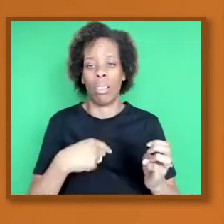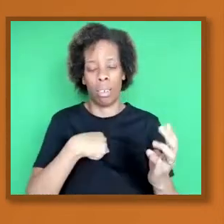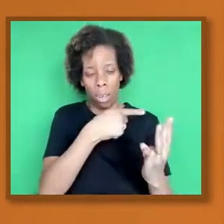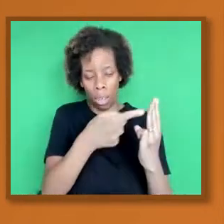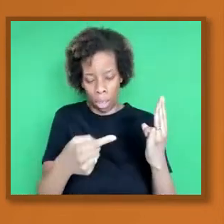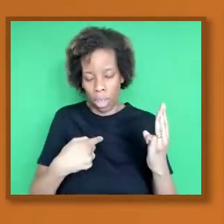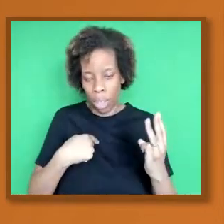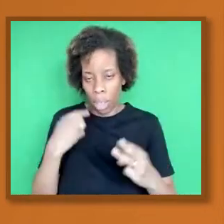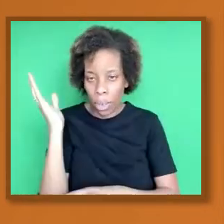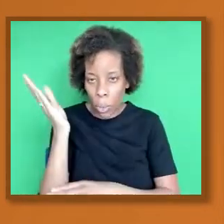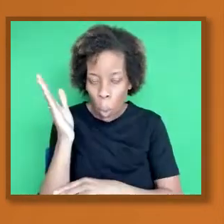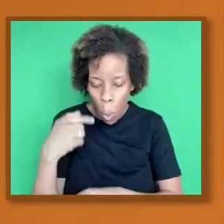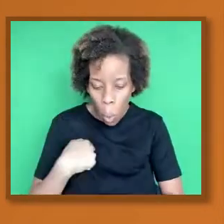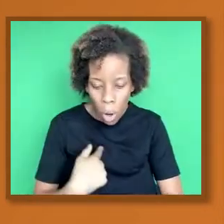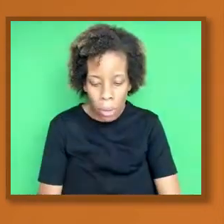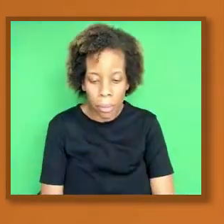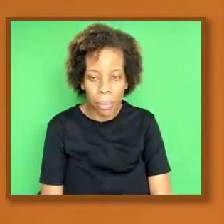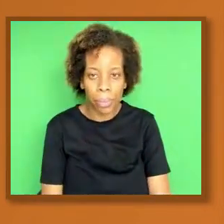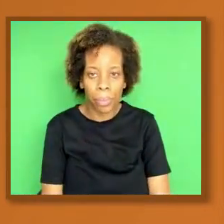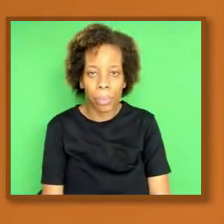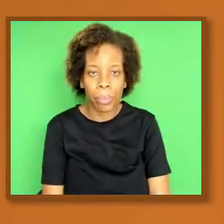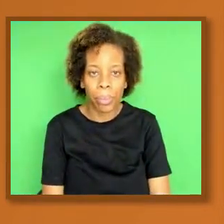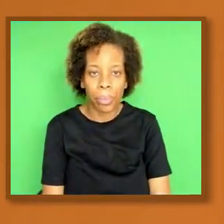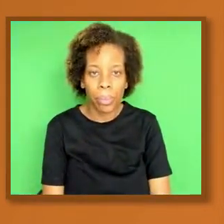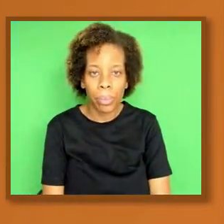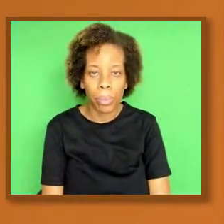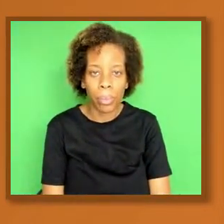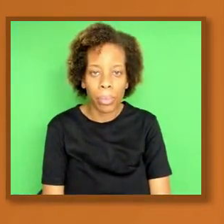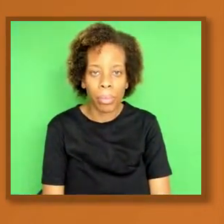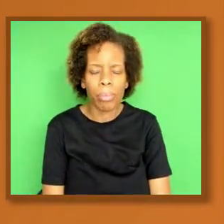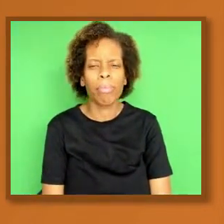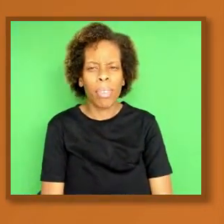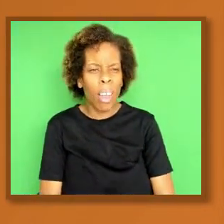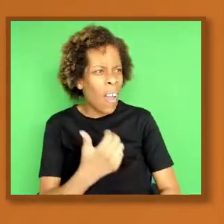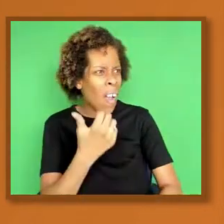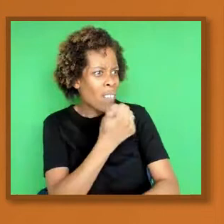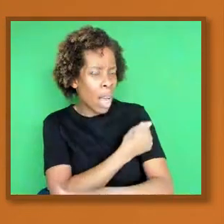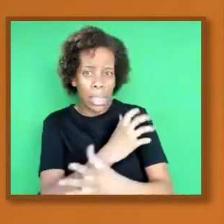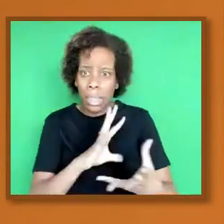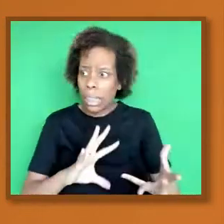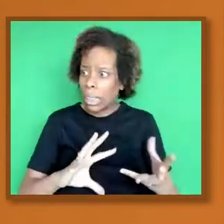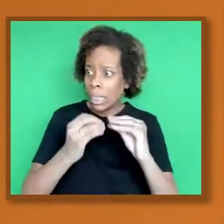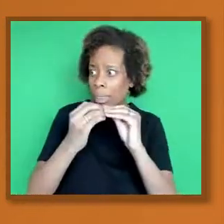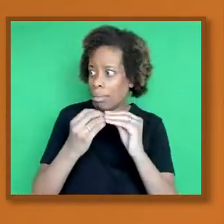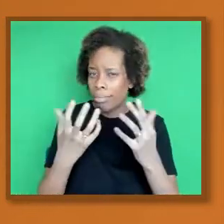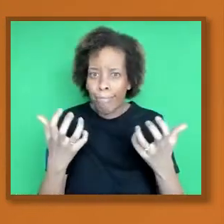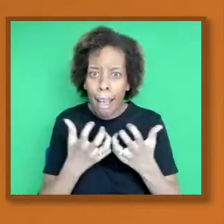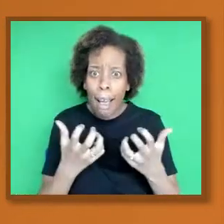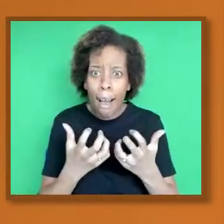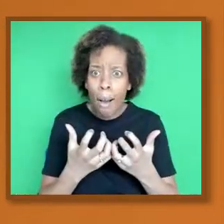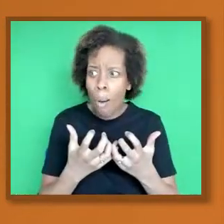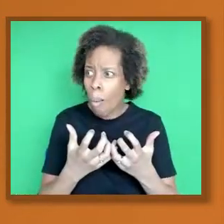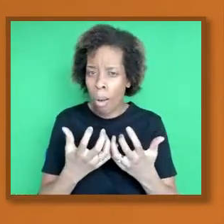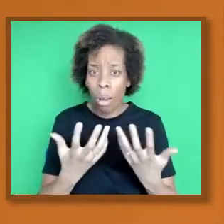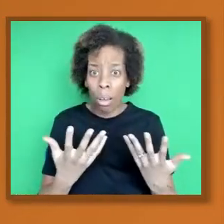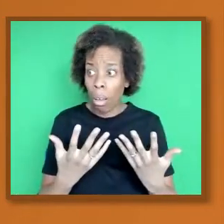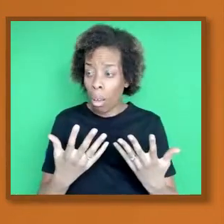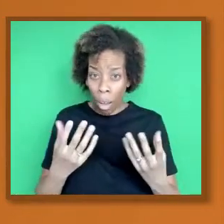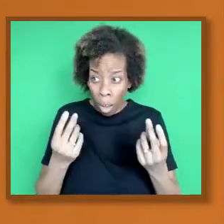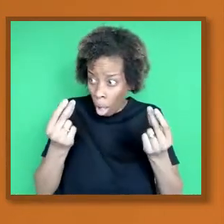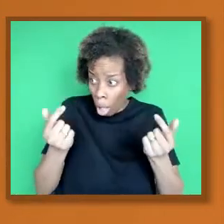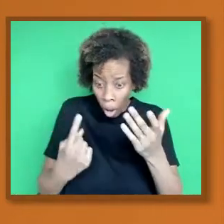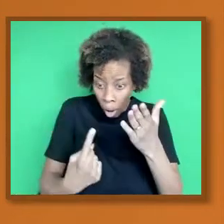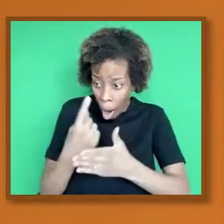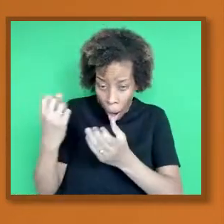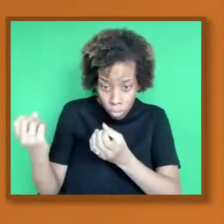So vaccine development, how so fast and is it safe if we can click for the first click, please?